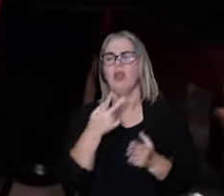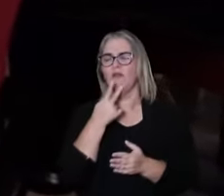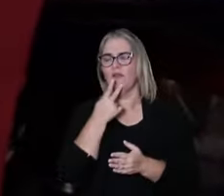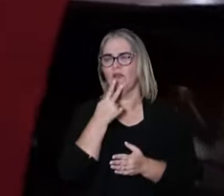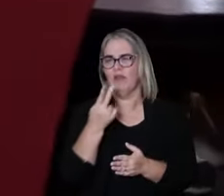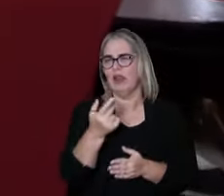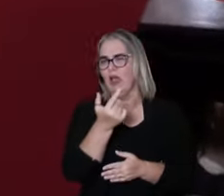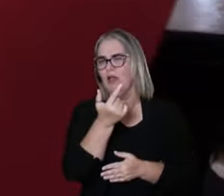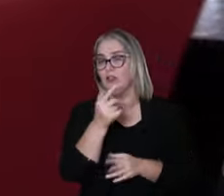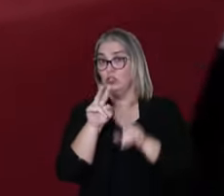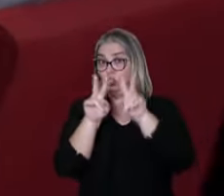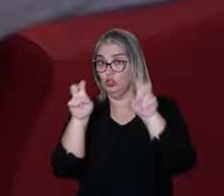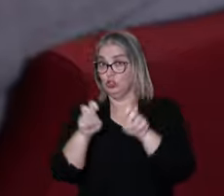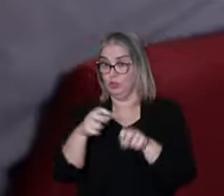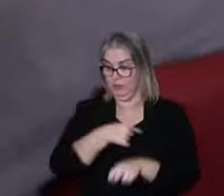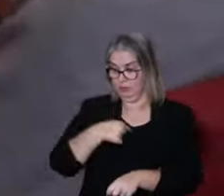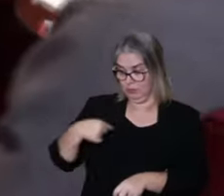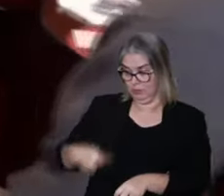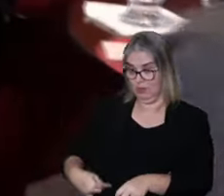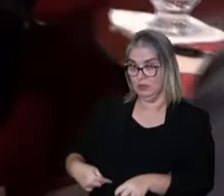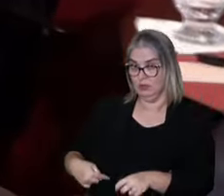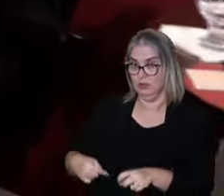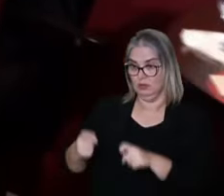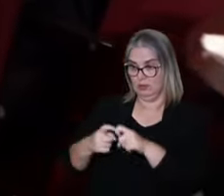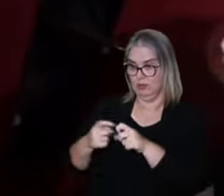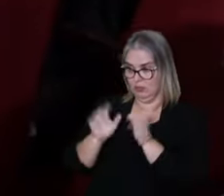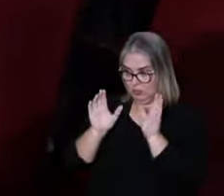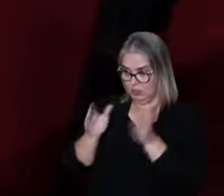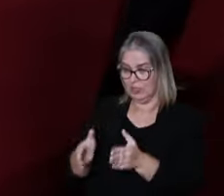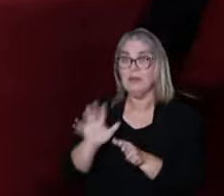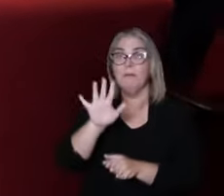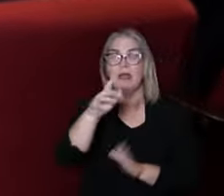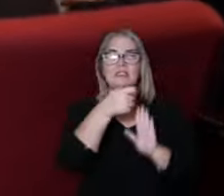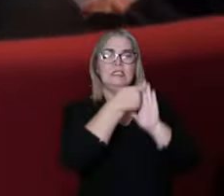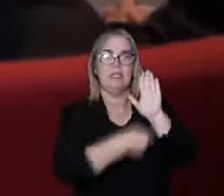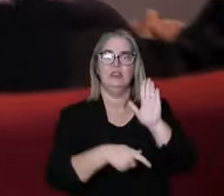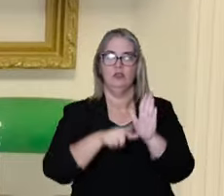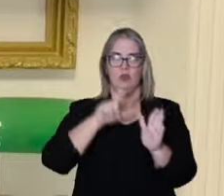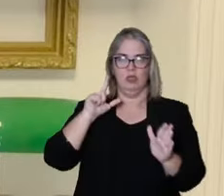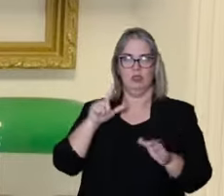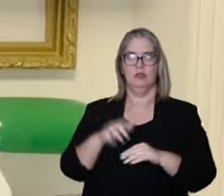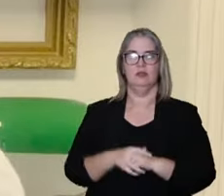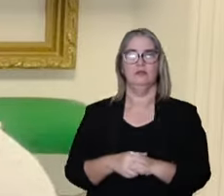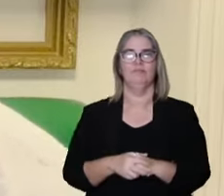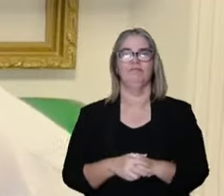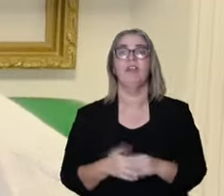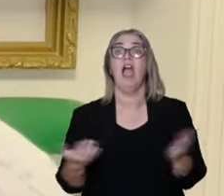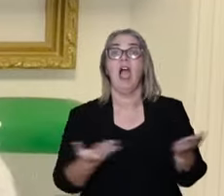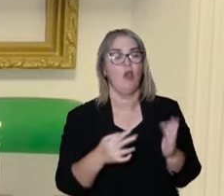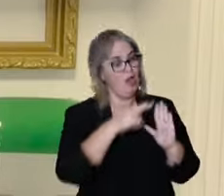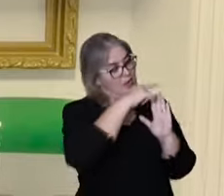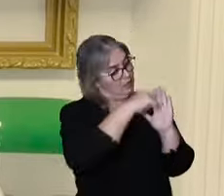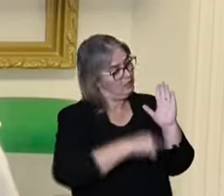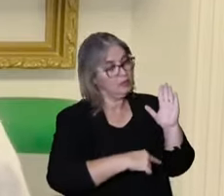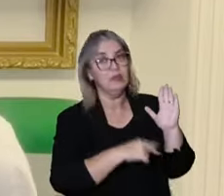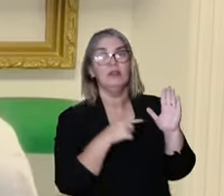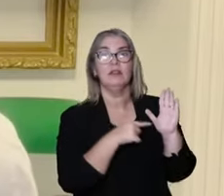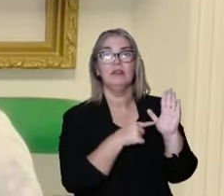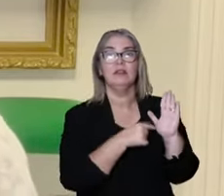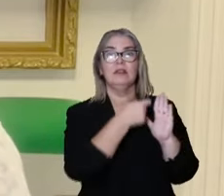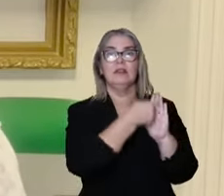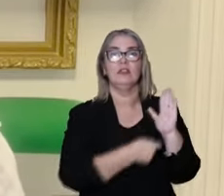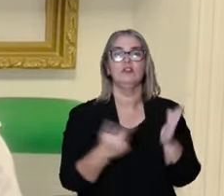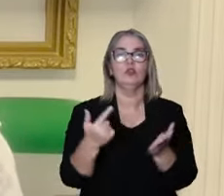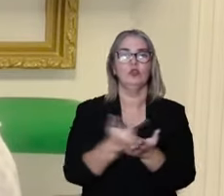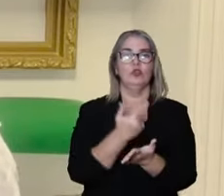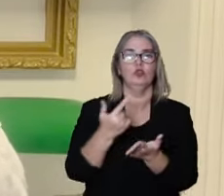So now I'm going to talk more about the Chinese traditional medicine, but I'm going to hear to Ailton